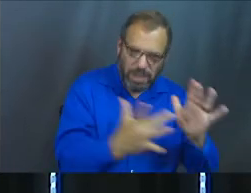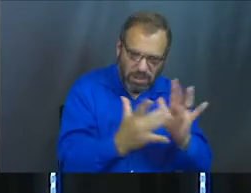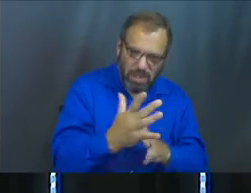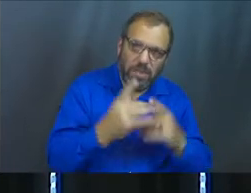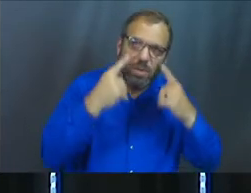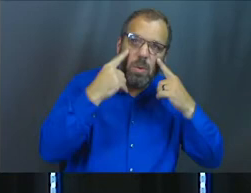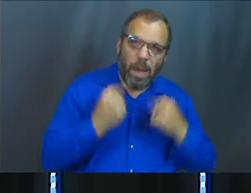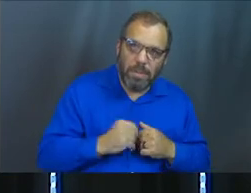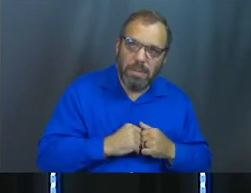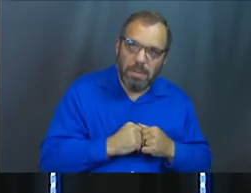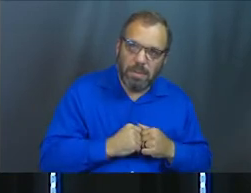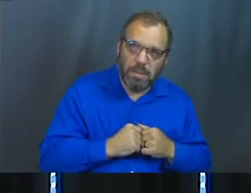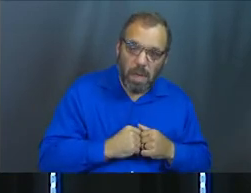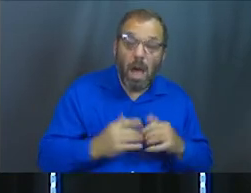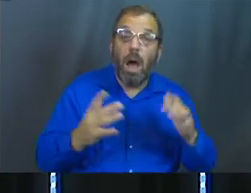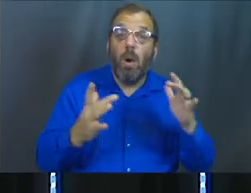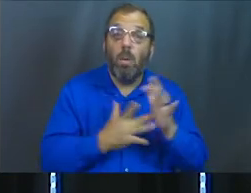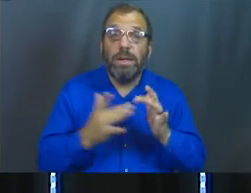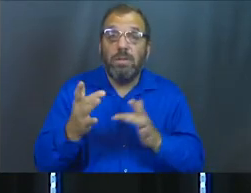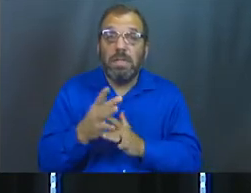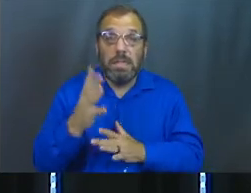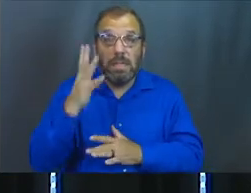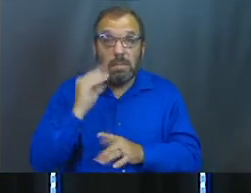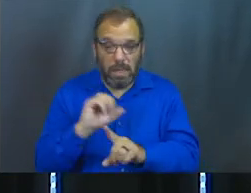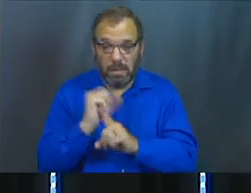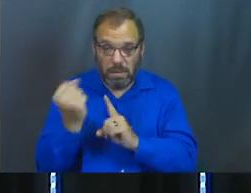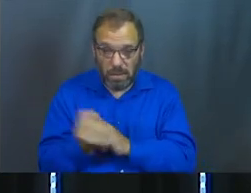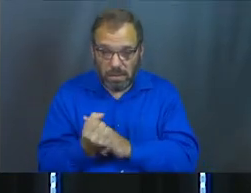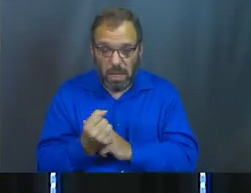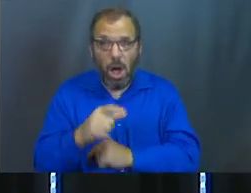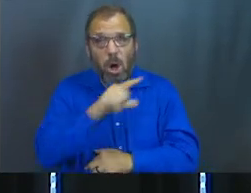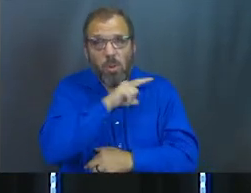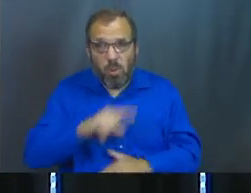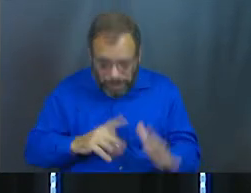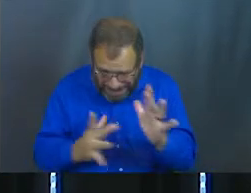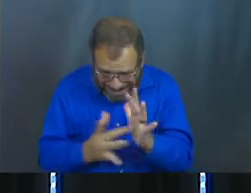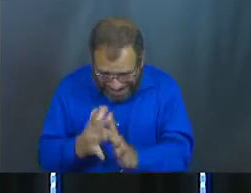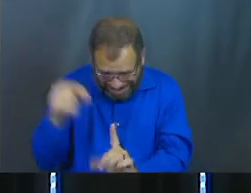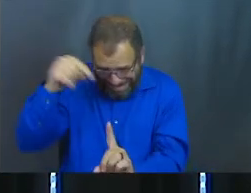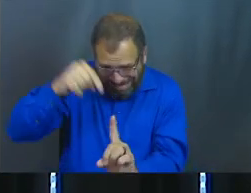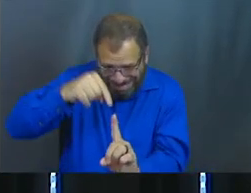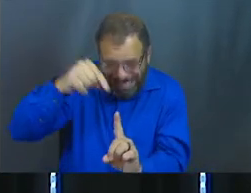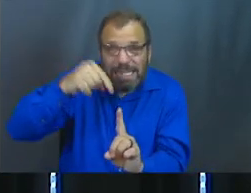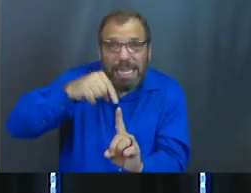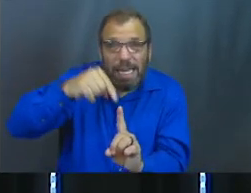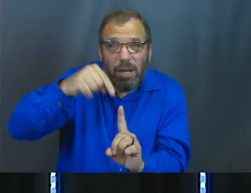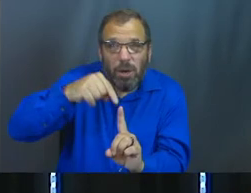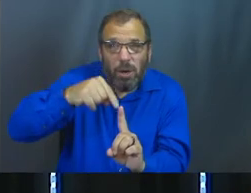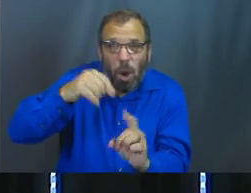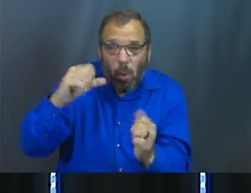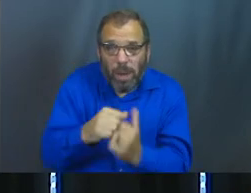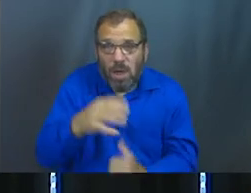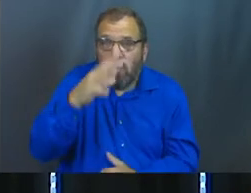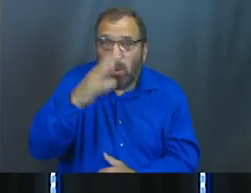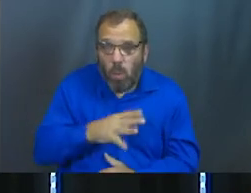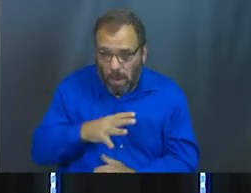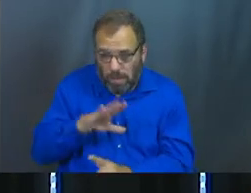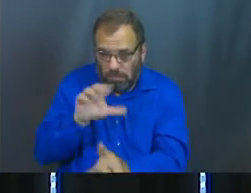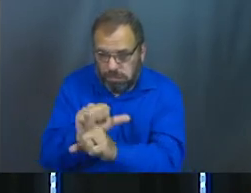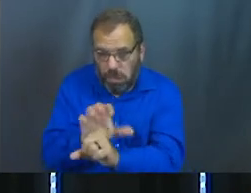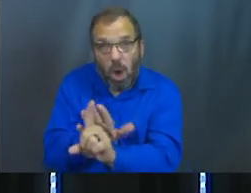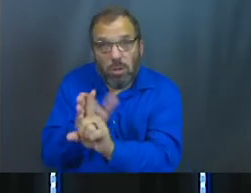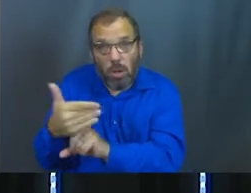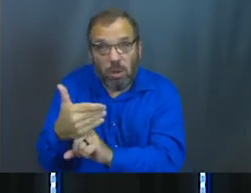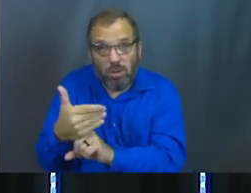that. When he's put in the situation, our precious Lord Jesus Christ, when he's put in the situation with a woman caught in